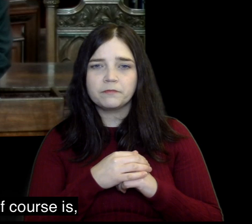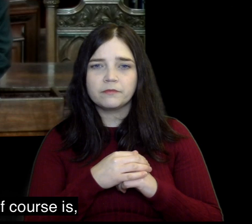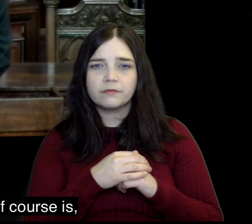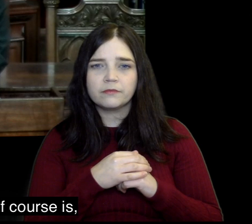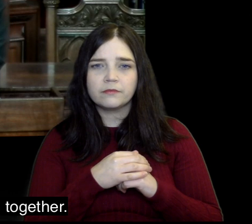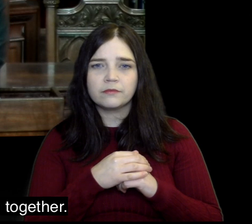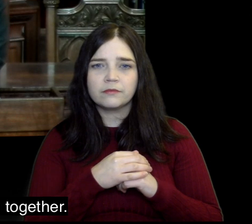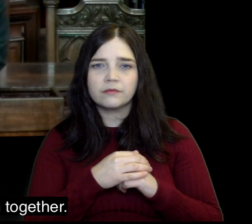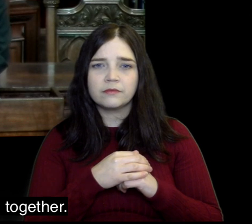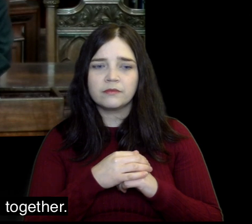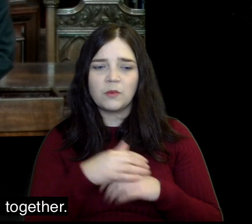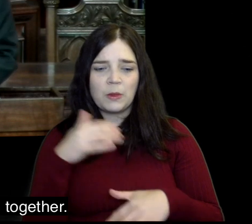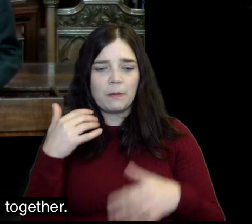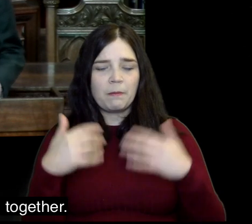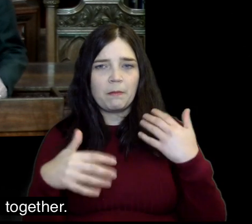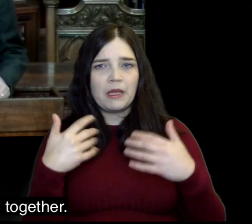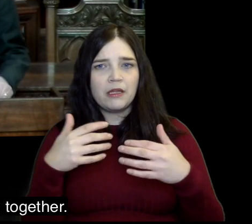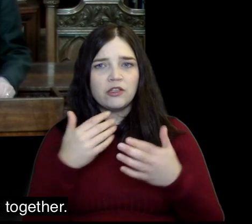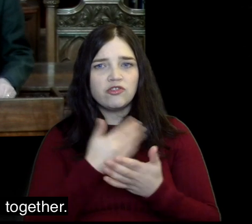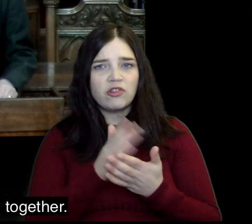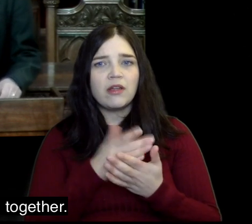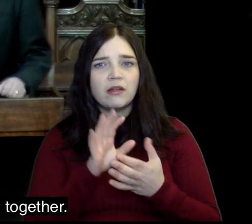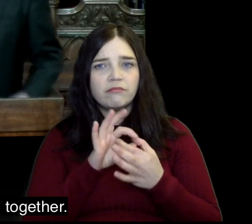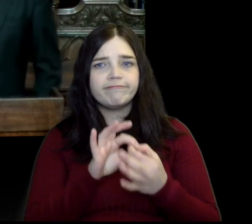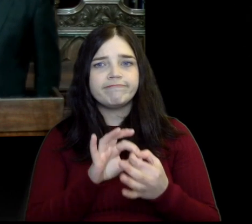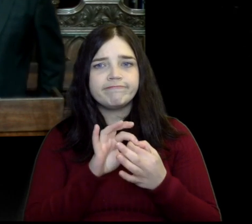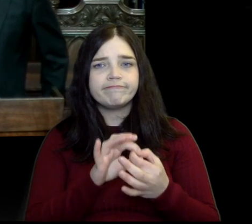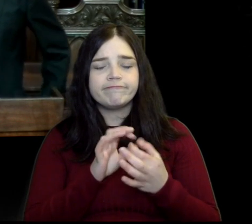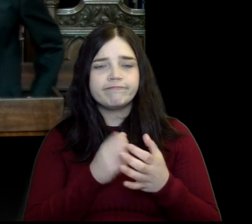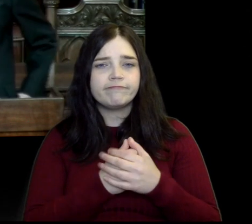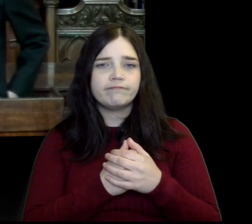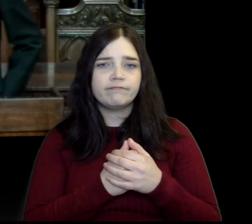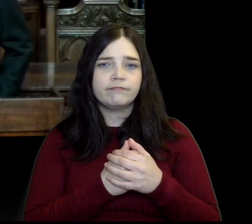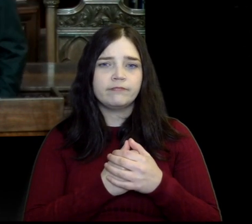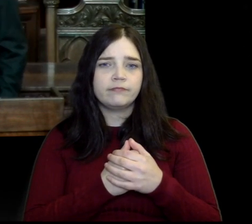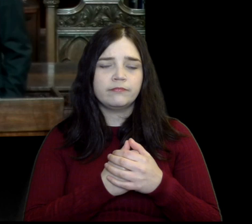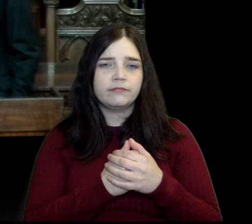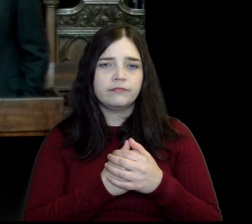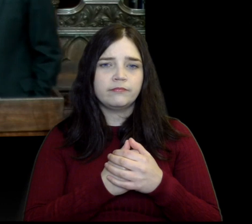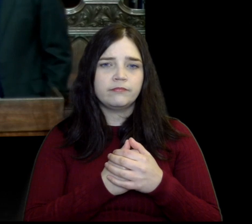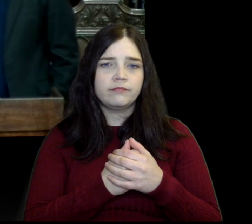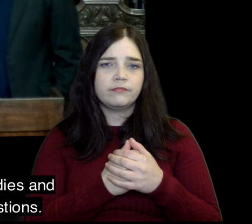then the next thing of course is that they share pain together